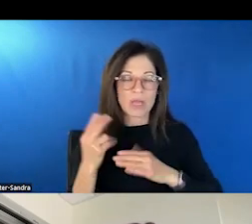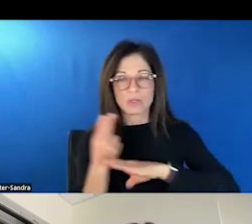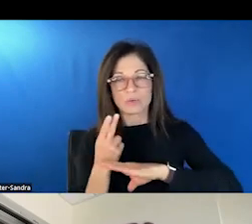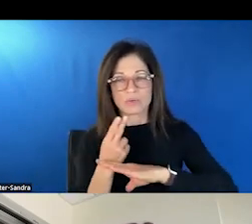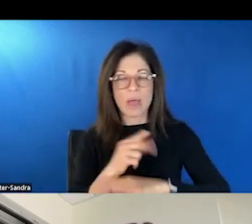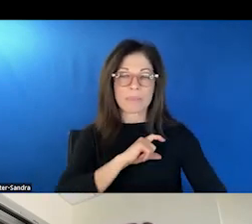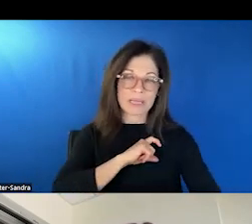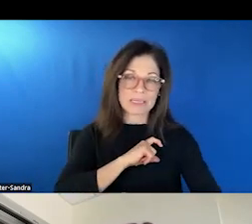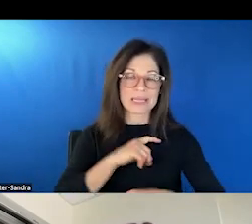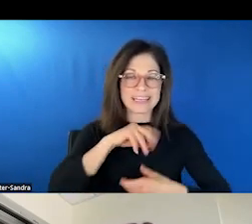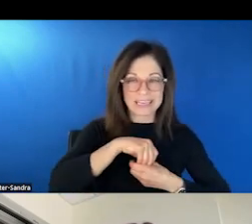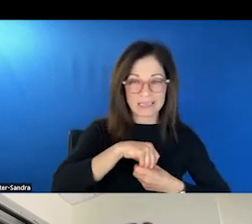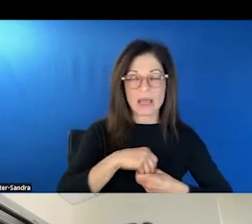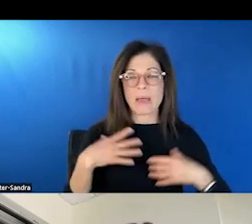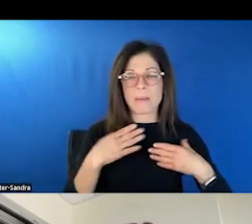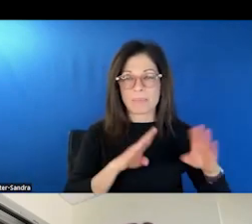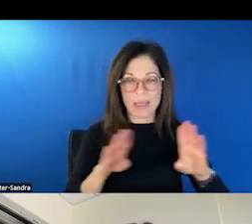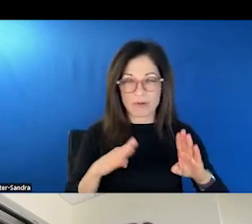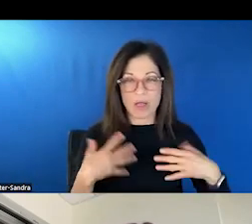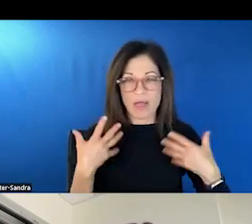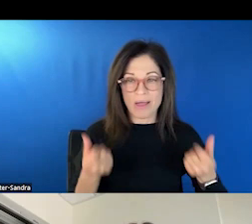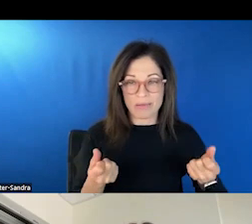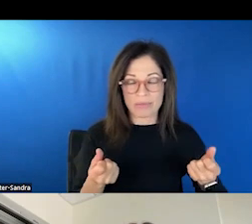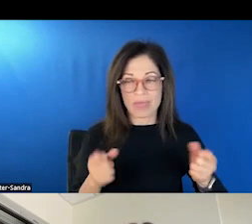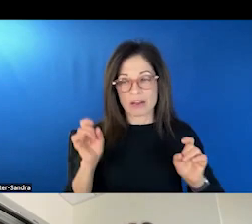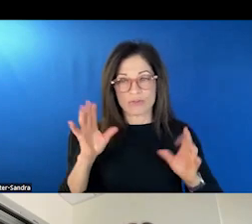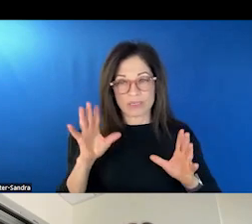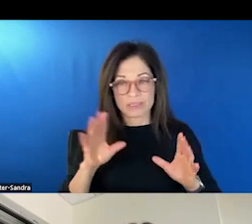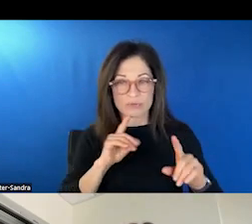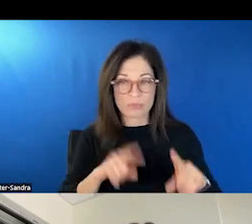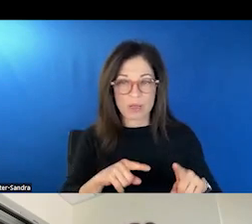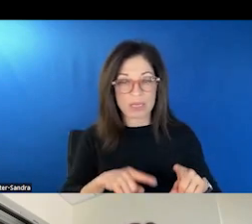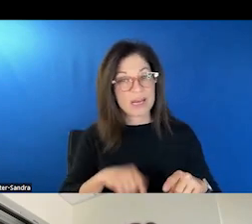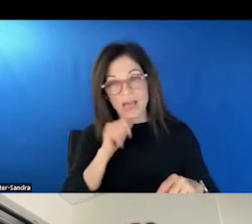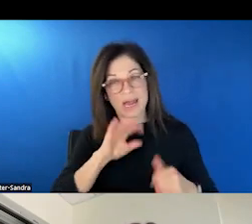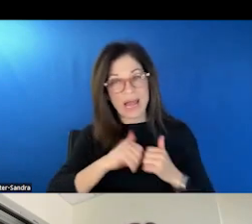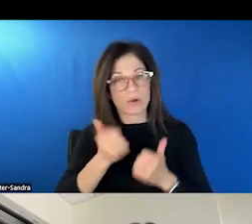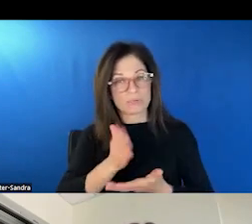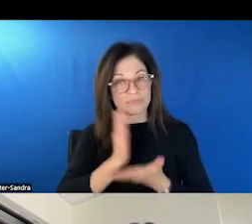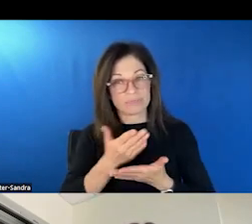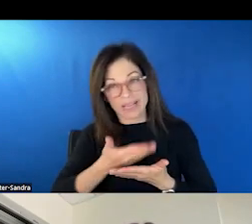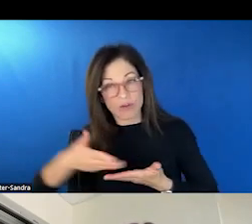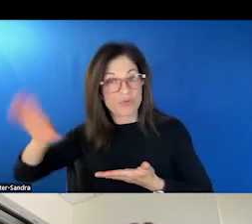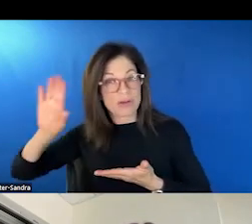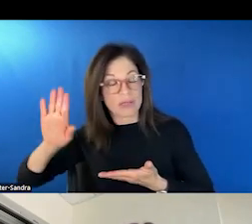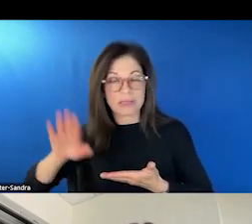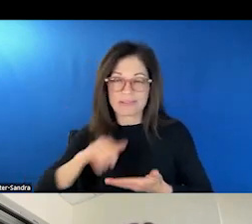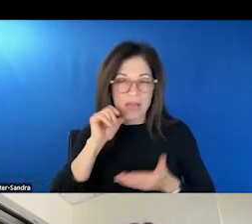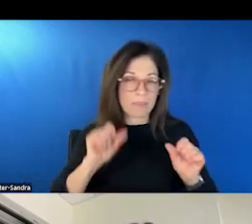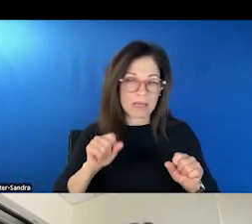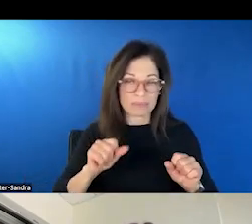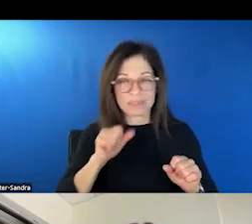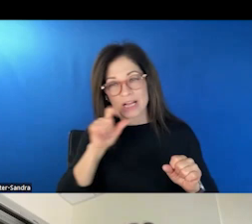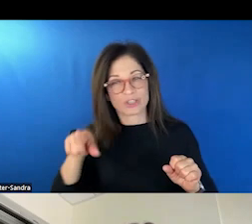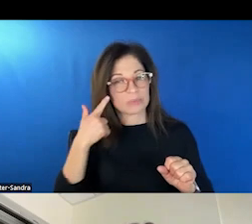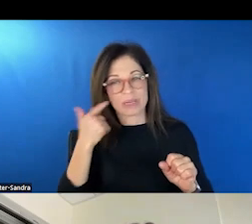health crisis response, and not how do we eliminate it, because it's really not possible to eliminate it, not just because of capacity issues